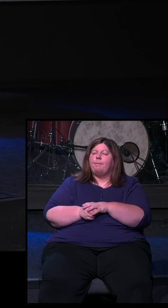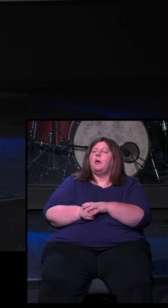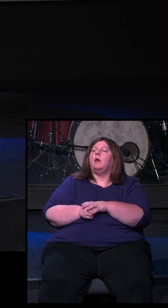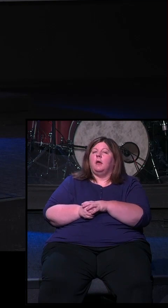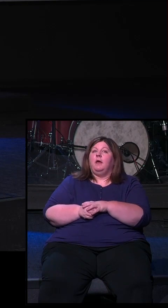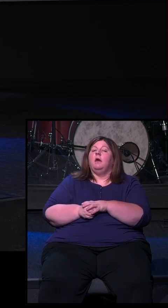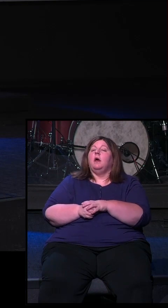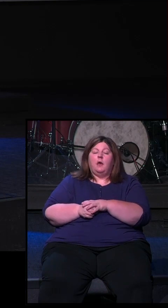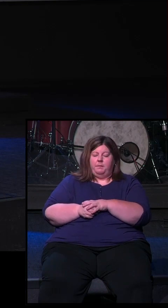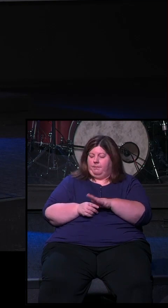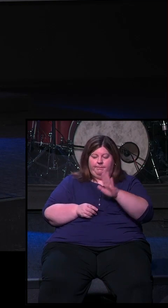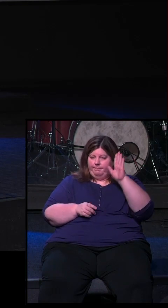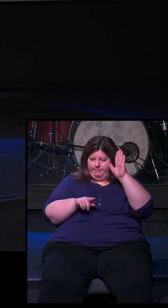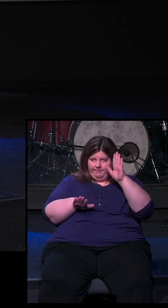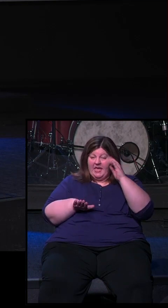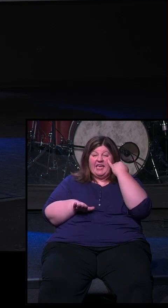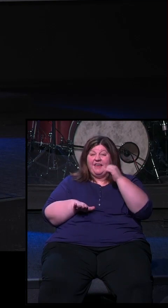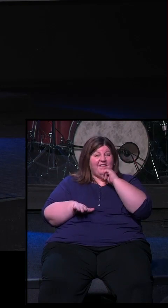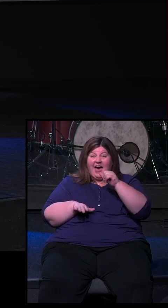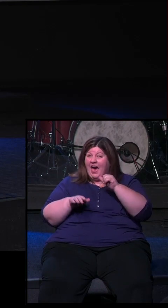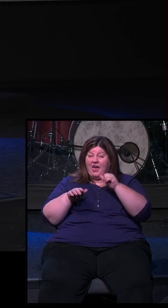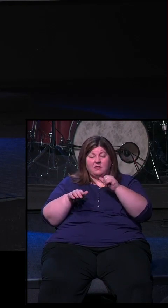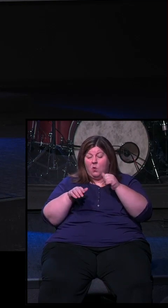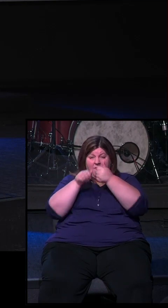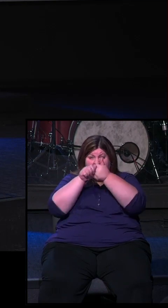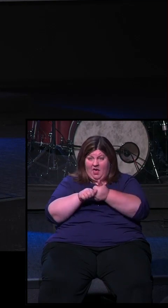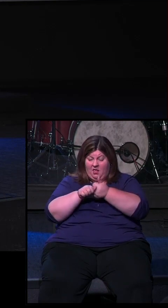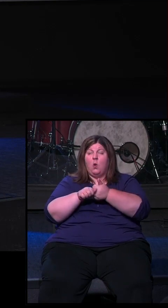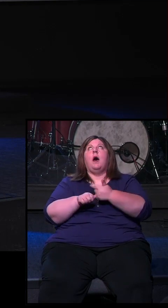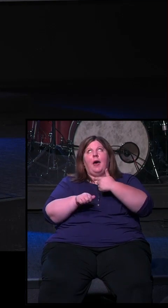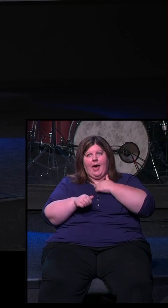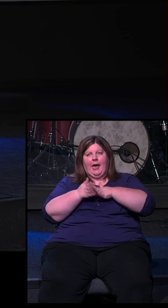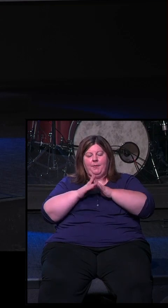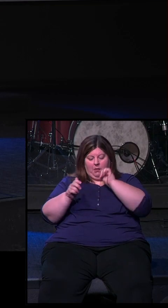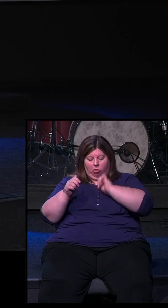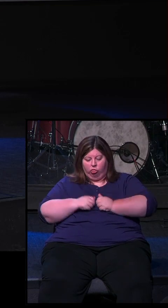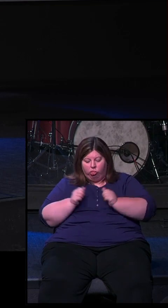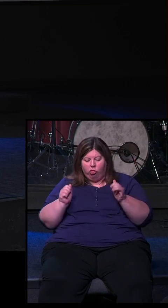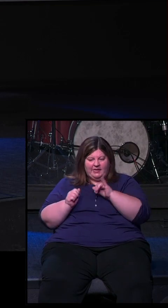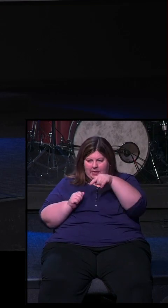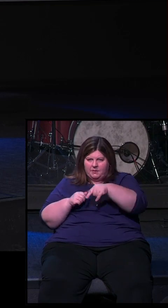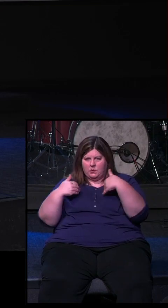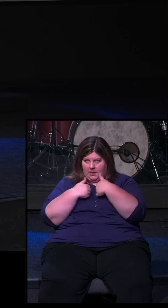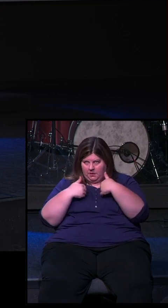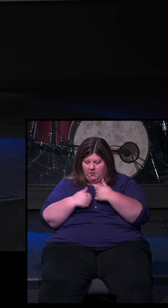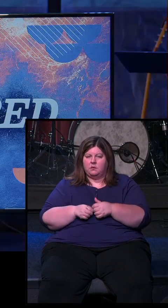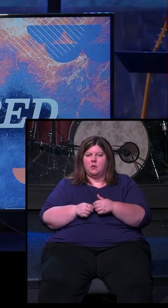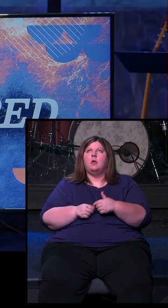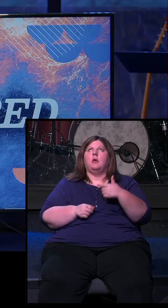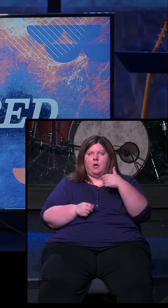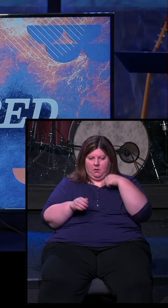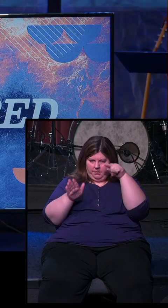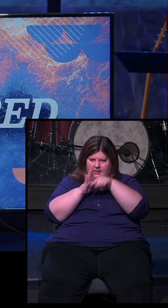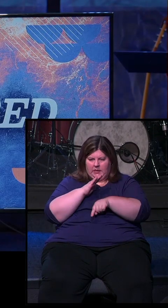And then you would say, if I fail to uphold my end of the covenant, may I be like one of these animals here. May I be put